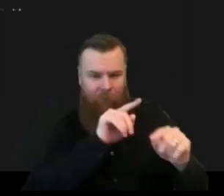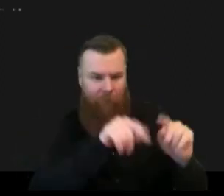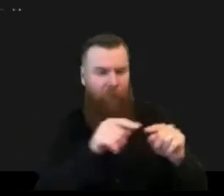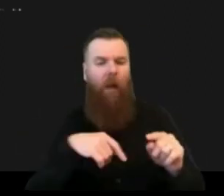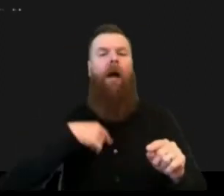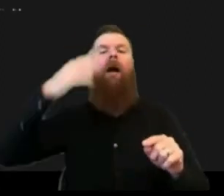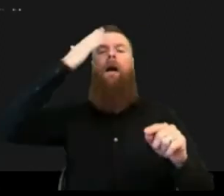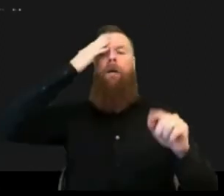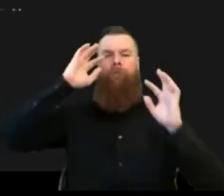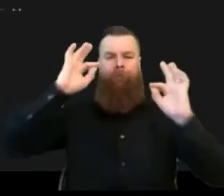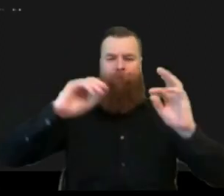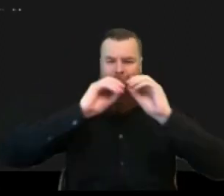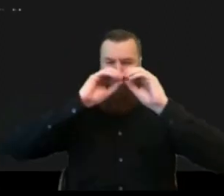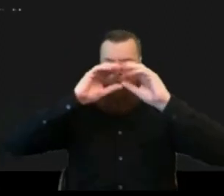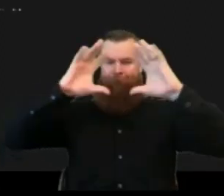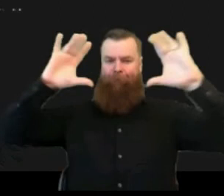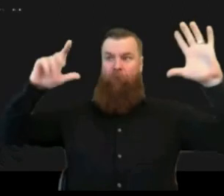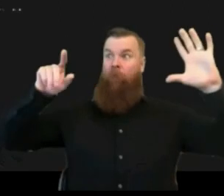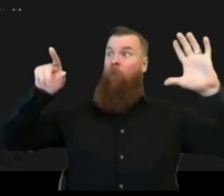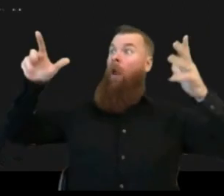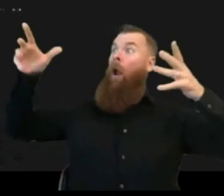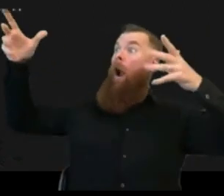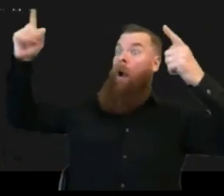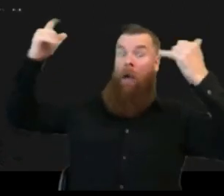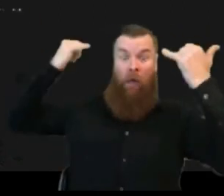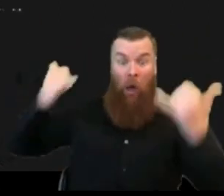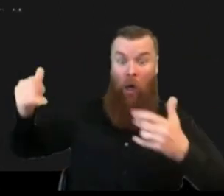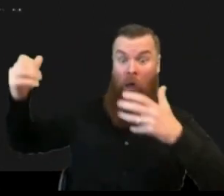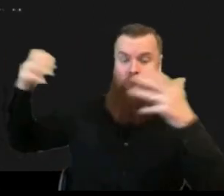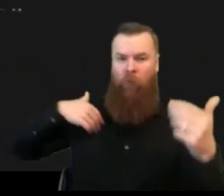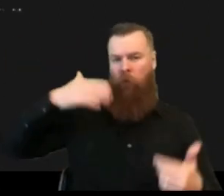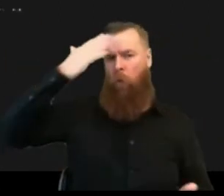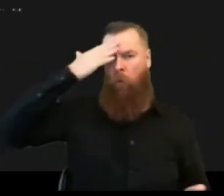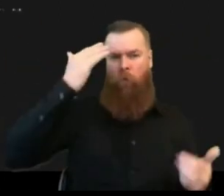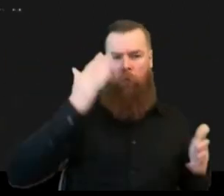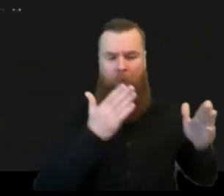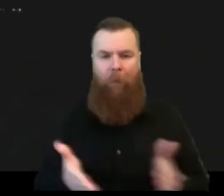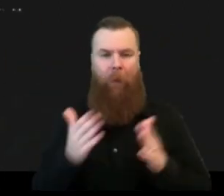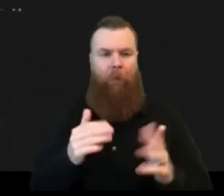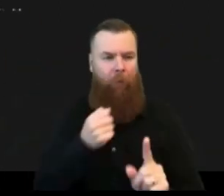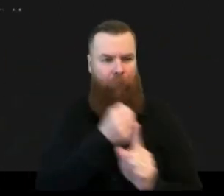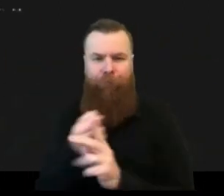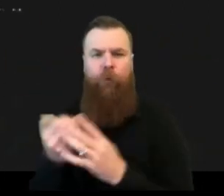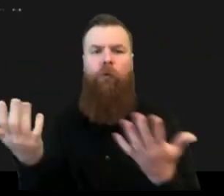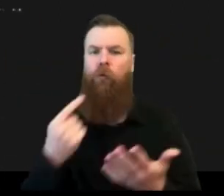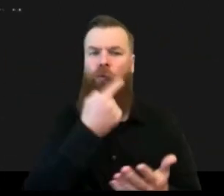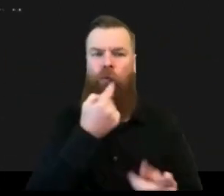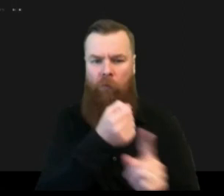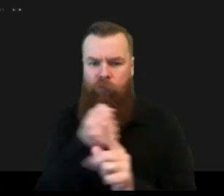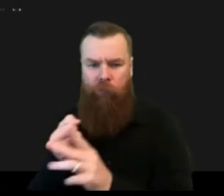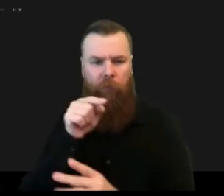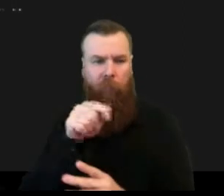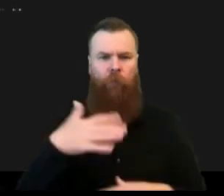then i think it becomes much easier to prepare and respond um another major trend is uh